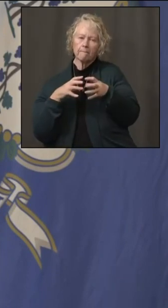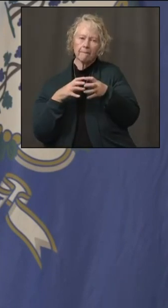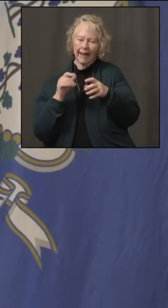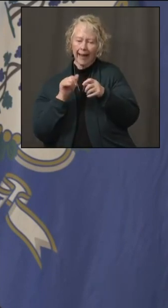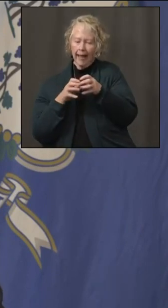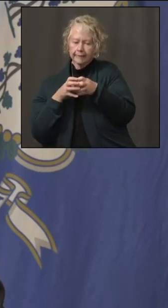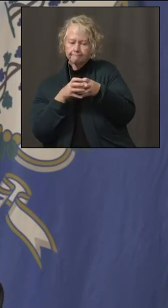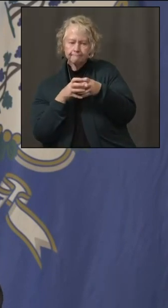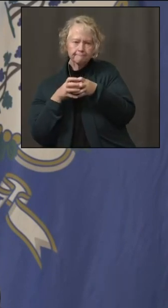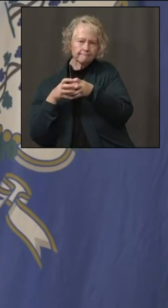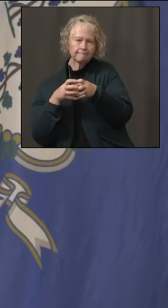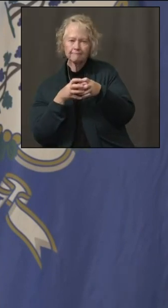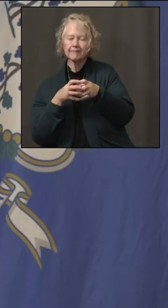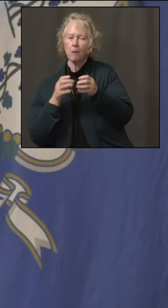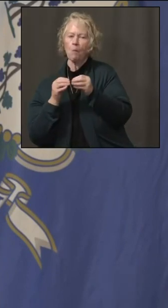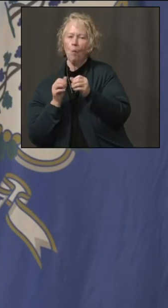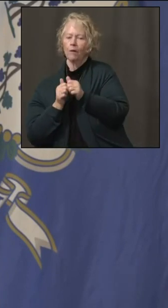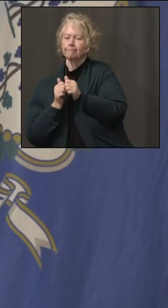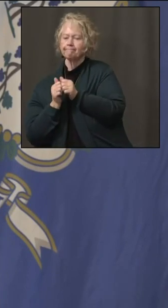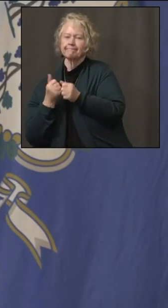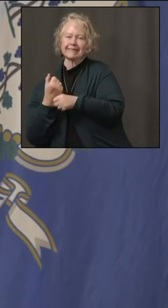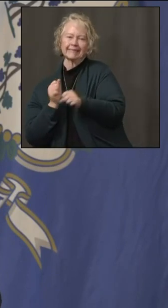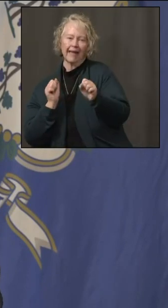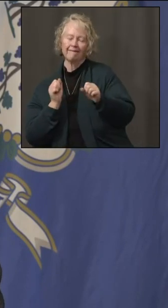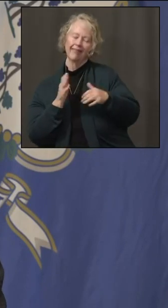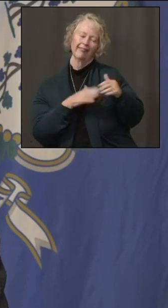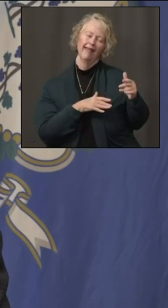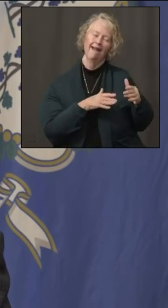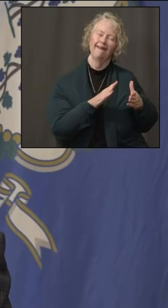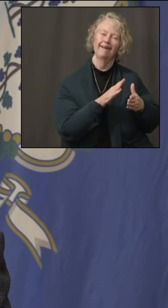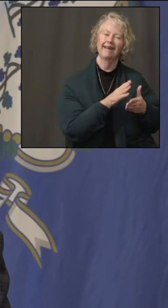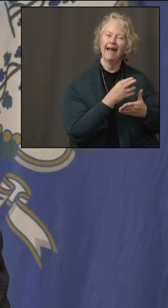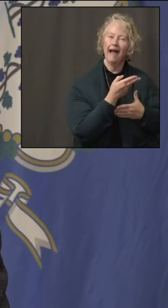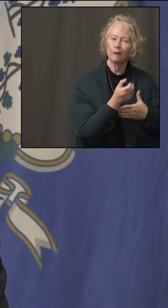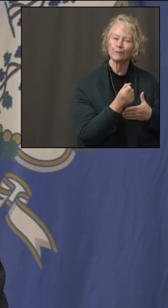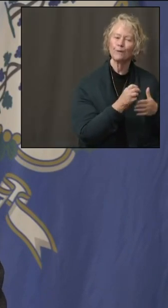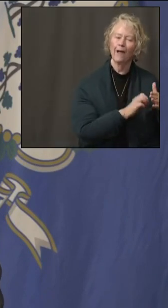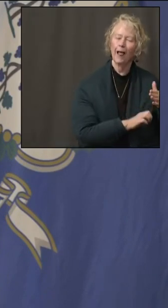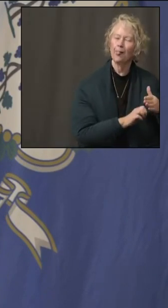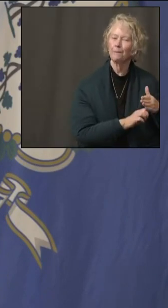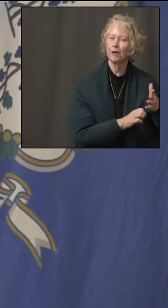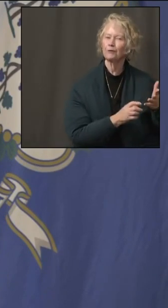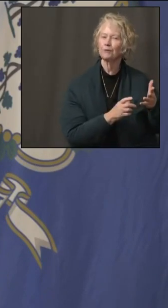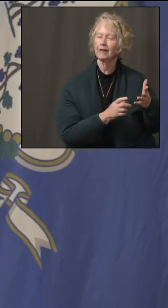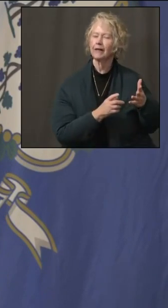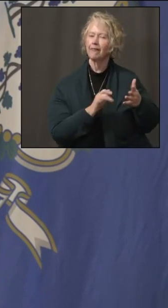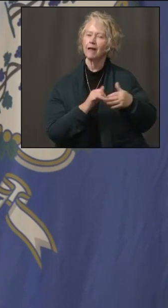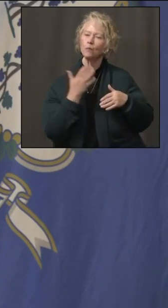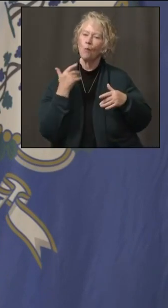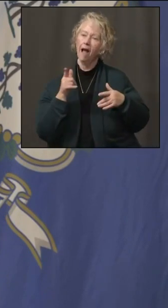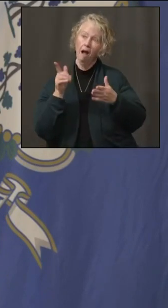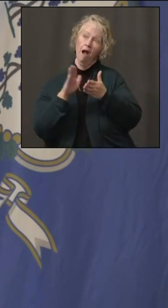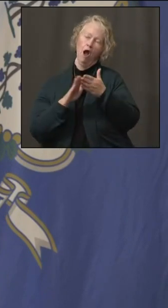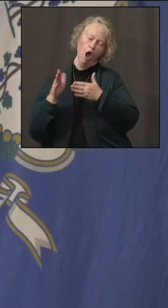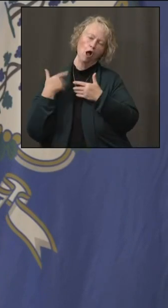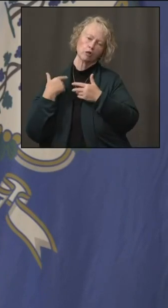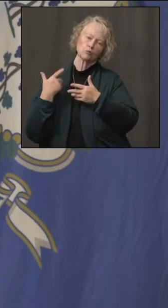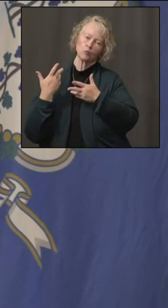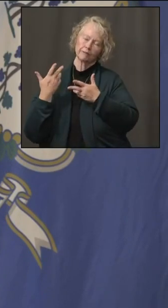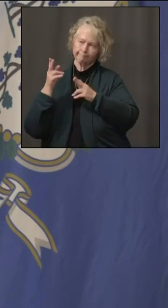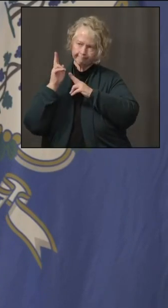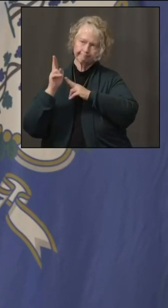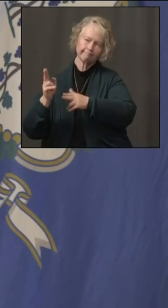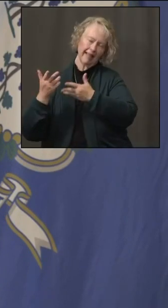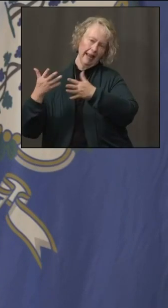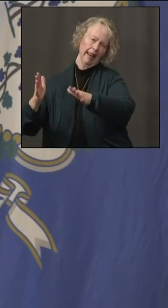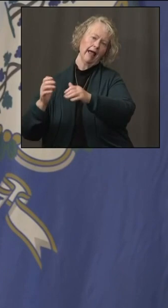way that's more complicated for high school and elementary school sports. So that's why we've allowed the sports to continue at places